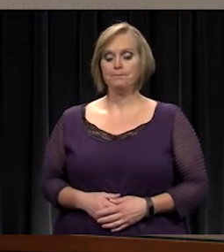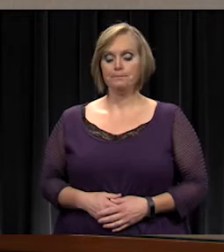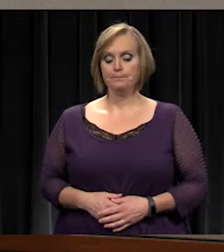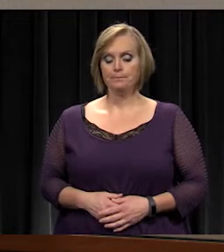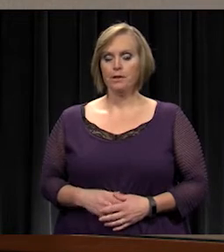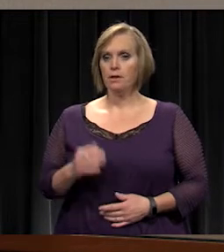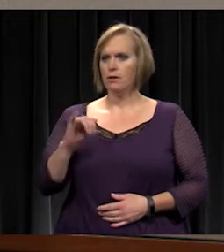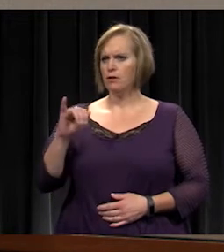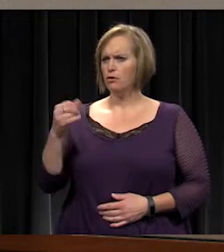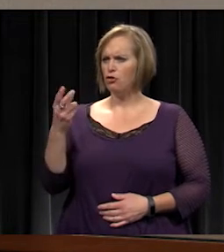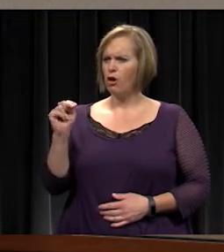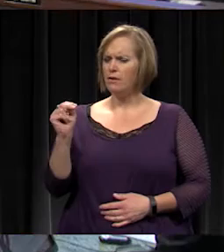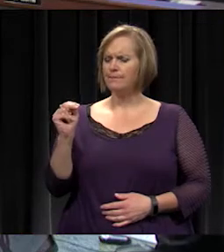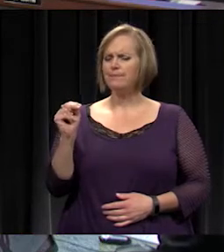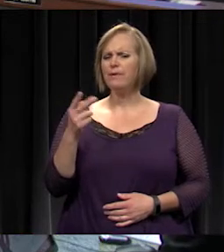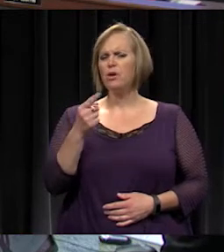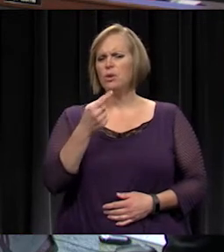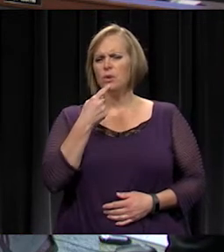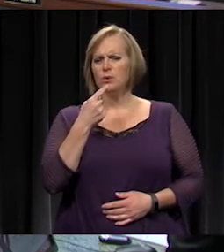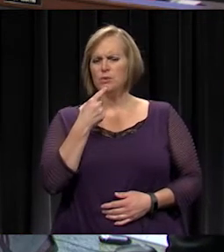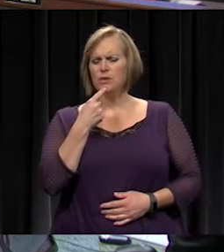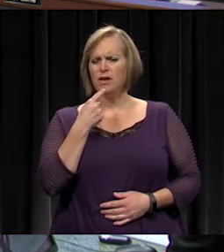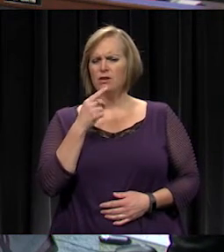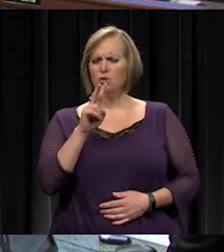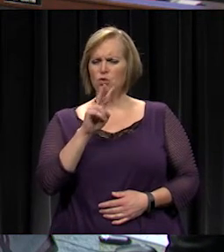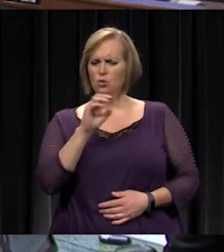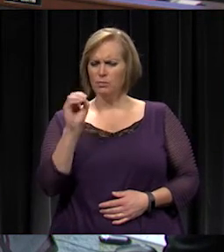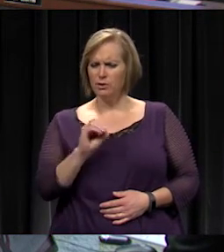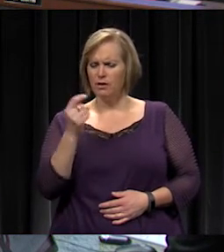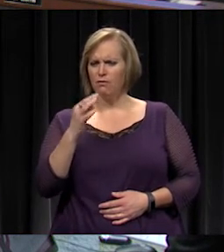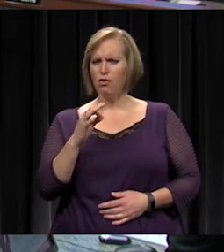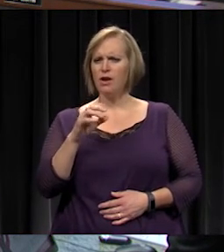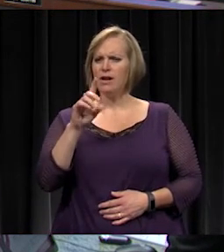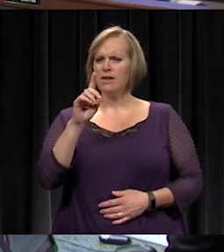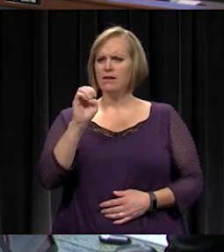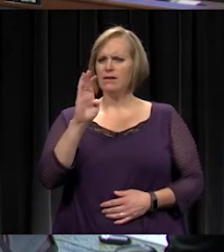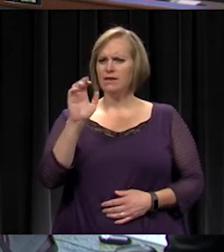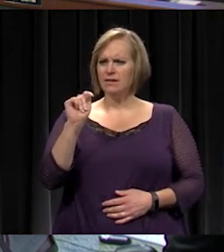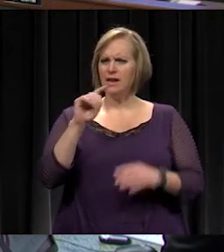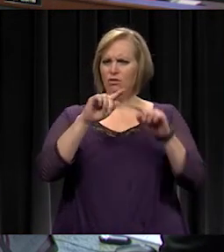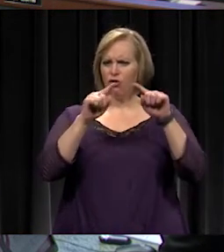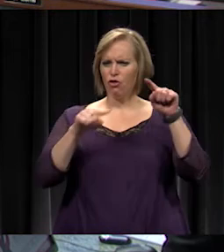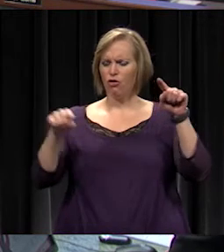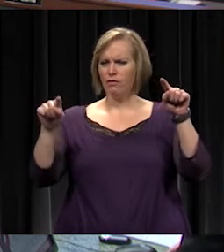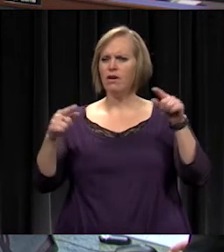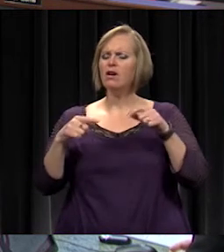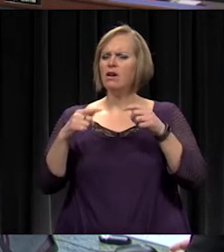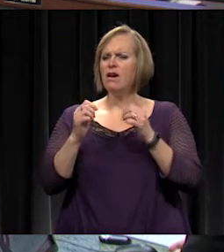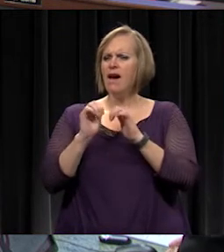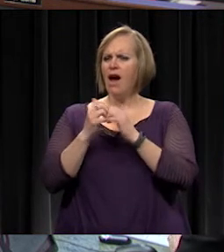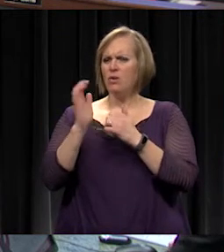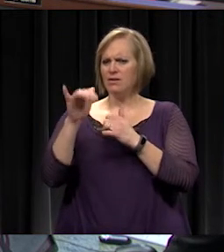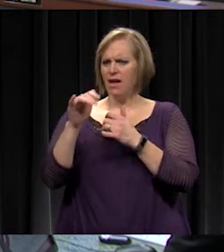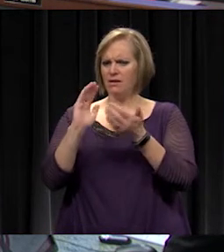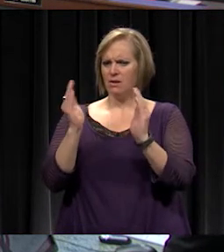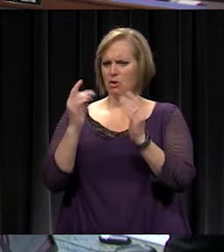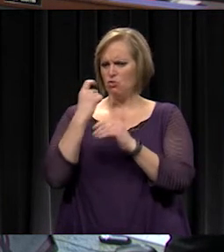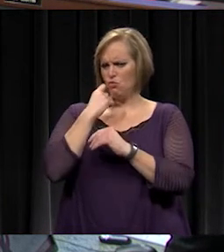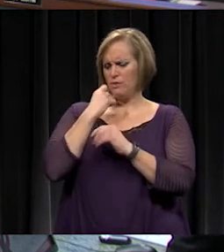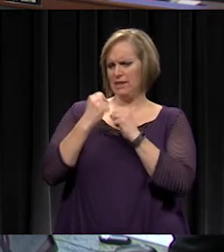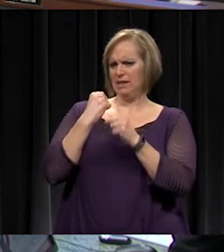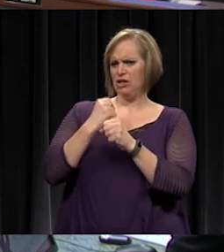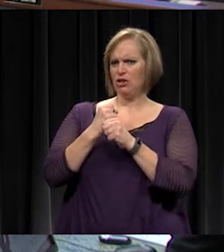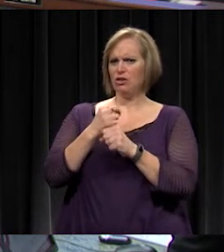John, you had 2% for the debt curve. Yes. How does that compare to recent years, the recession,